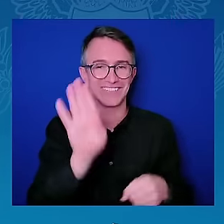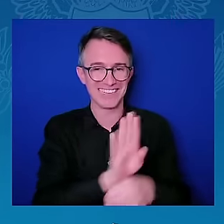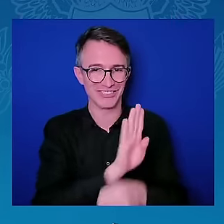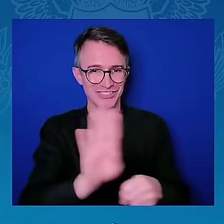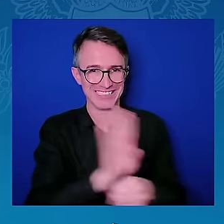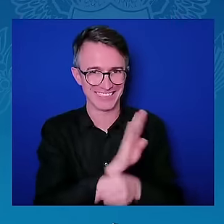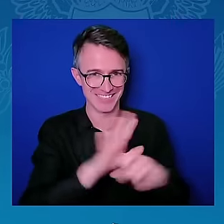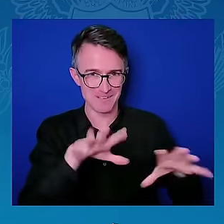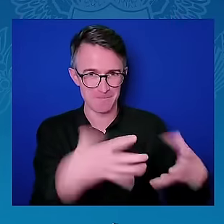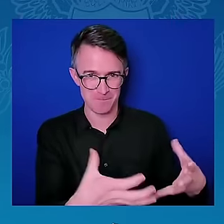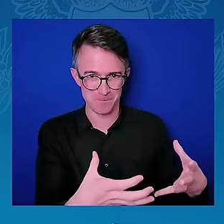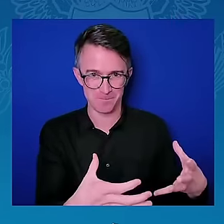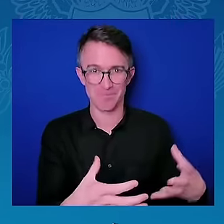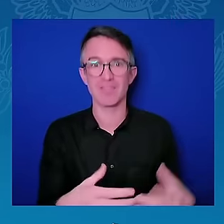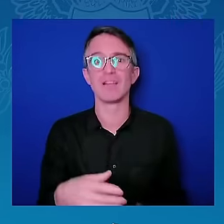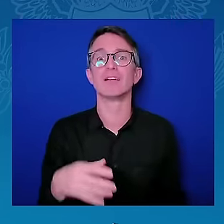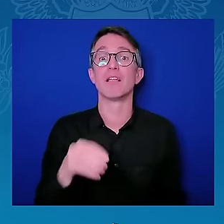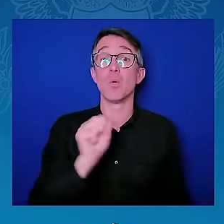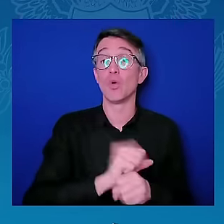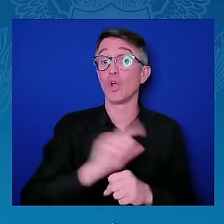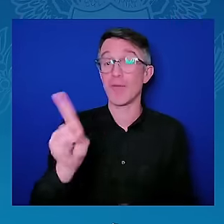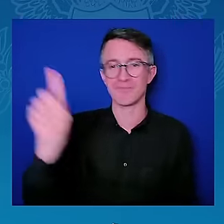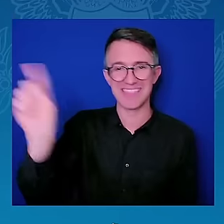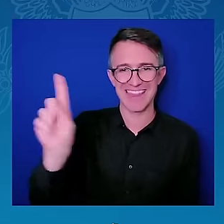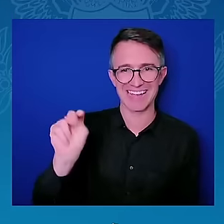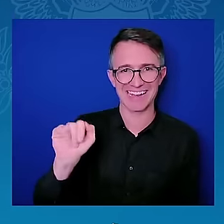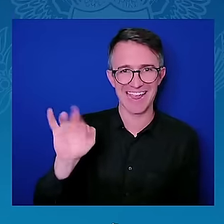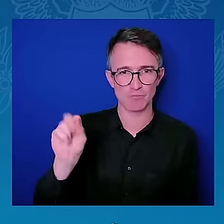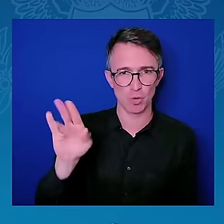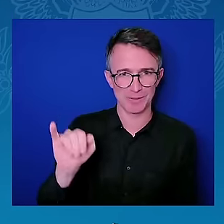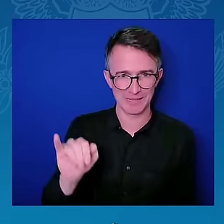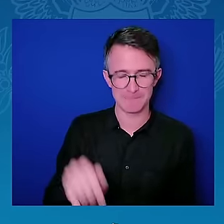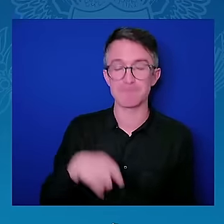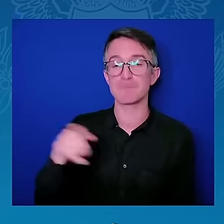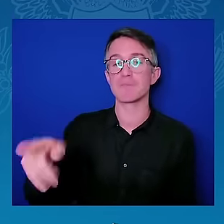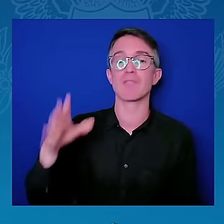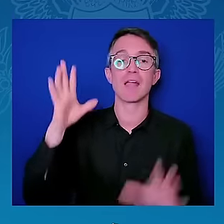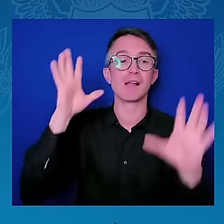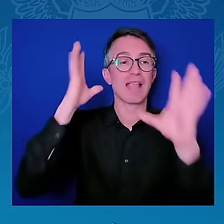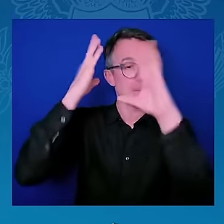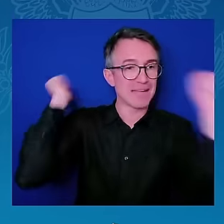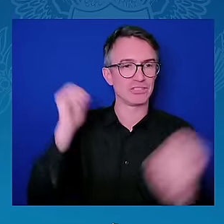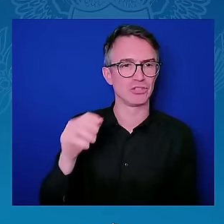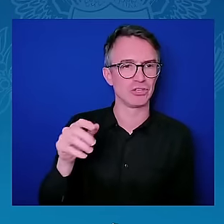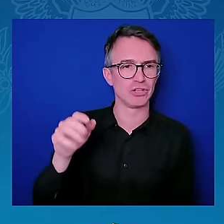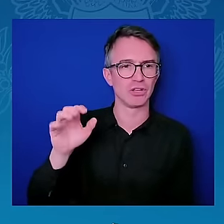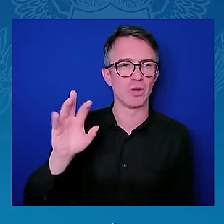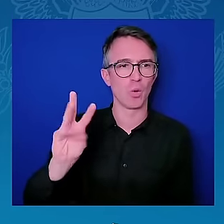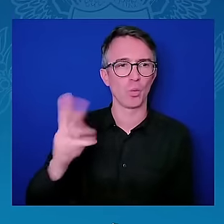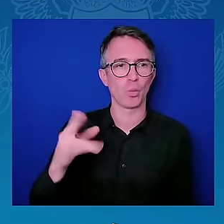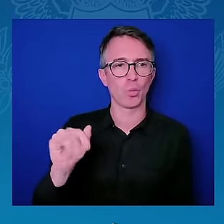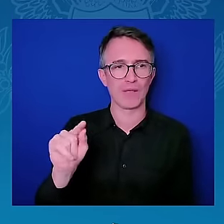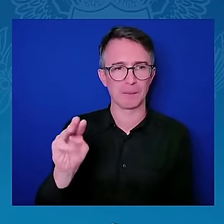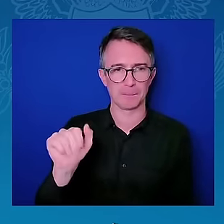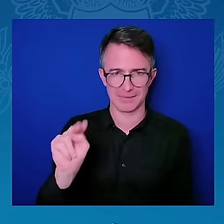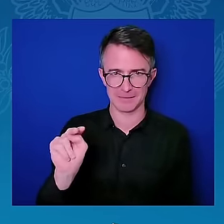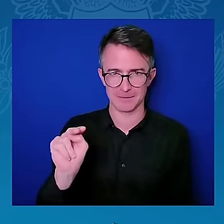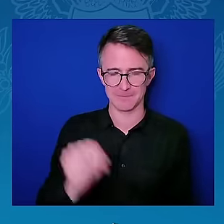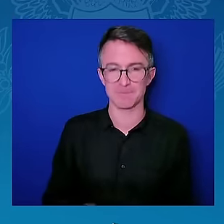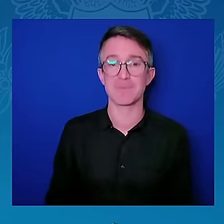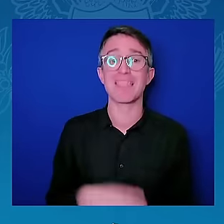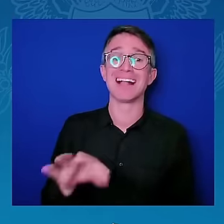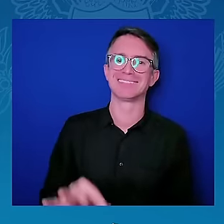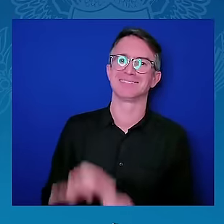are leaders who have both worked hard to support the tech ecosystem in Africa. Vice President Kamala Harris has spearheaded